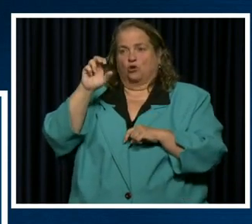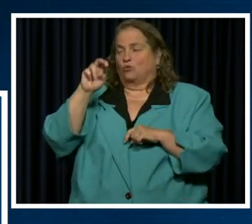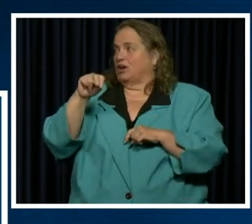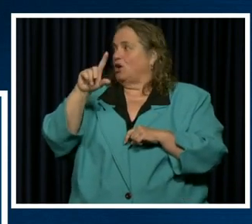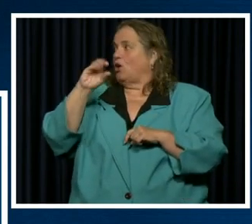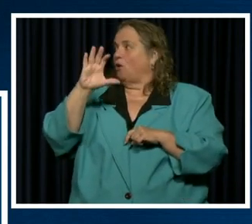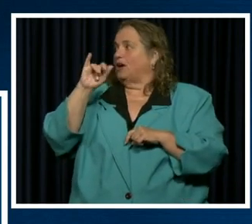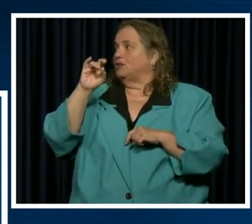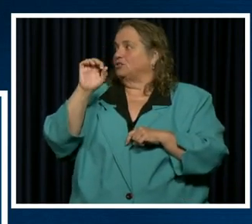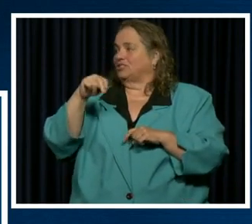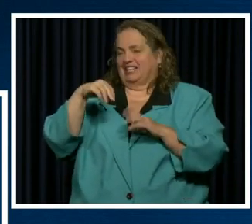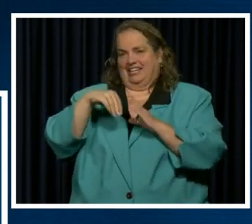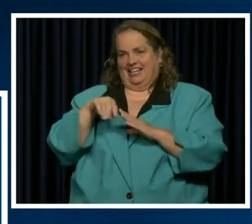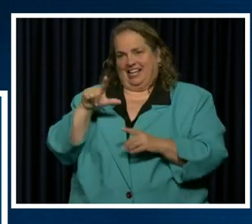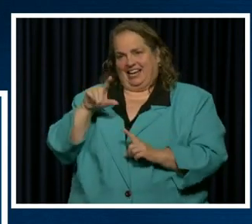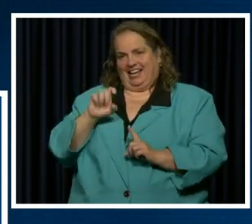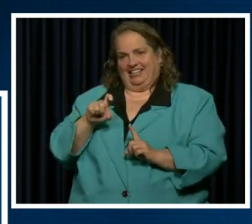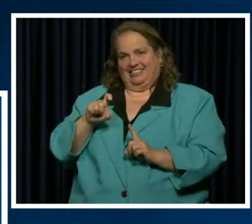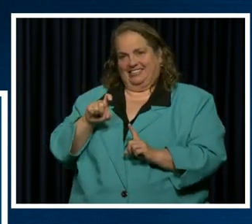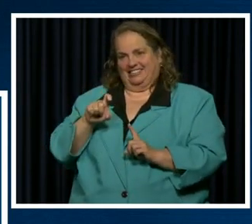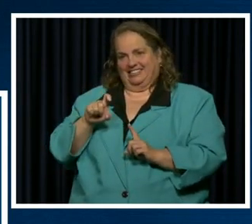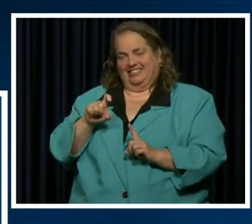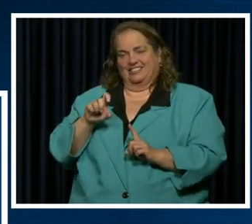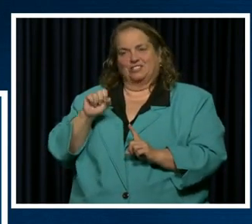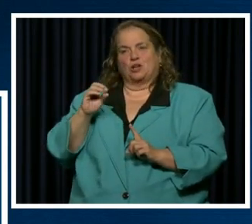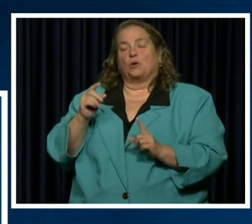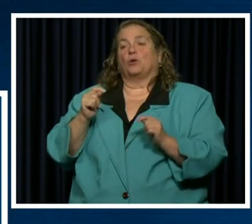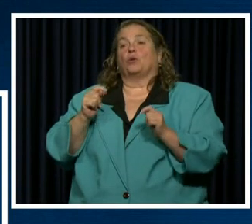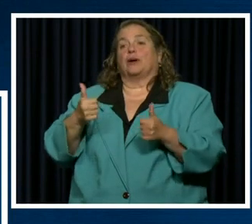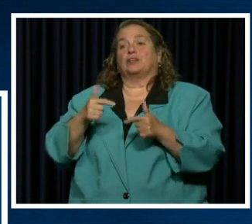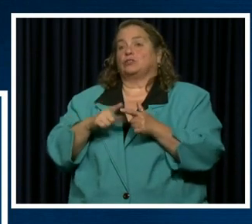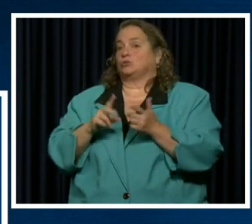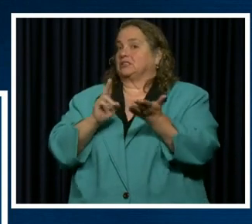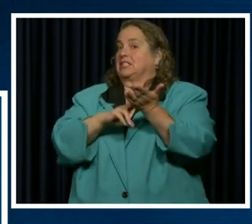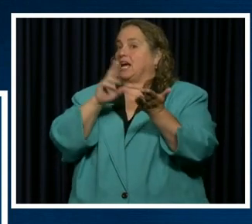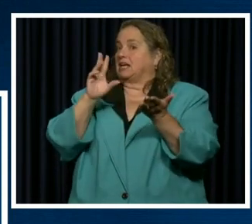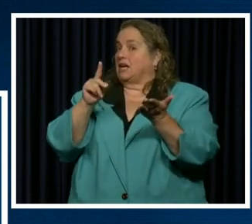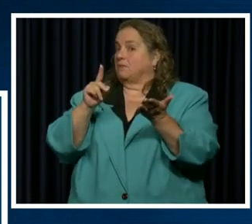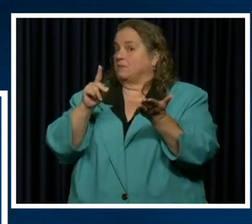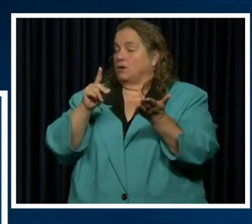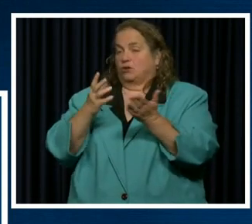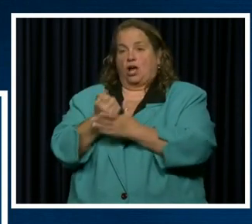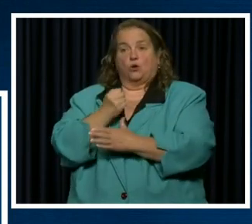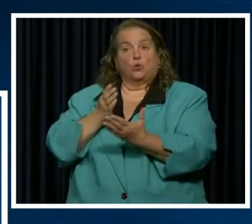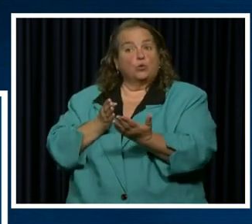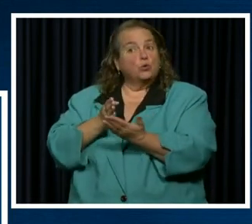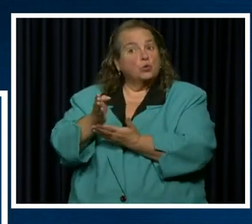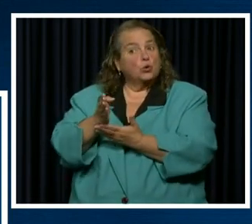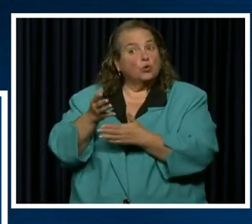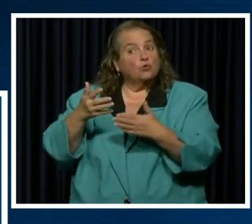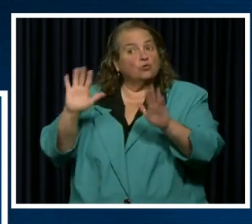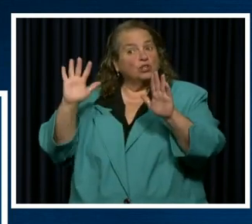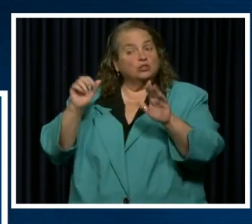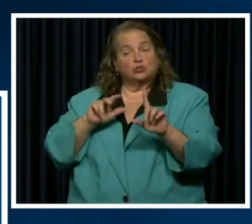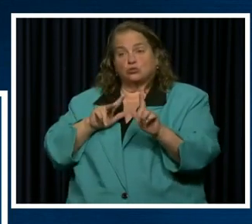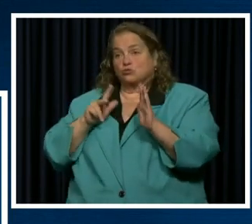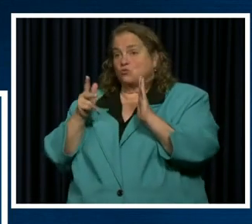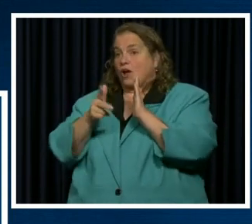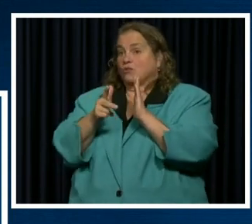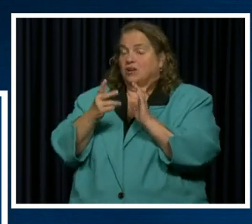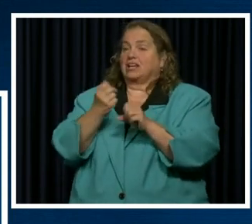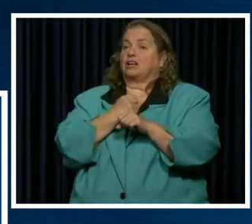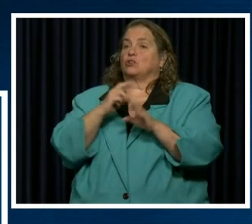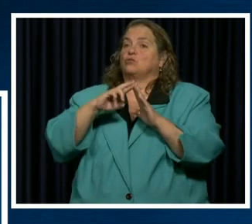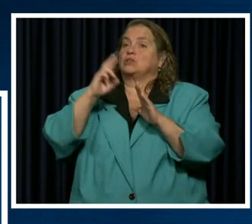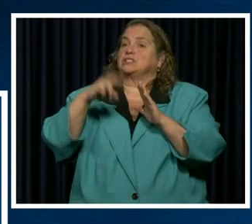in Lexington. Very quick to sign up, got through the drive through and getting the